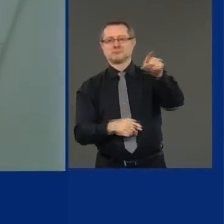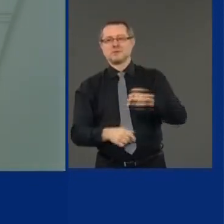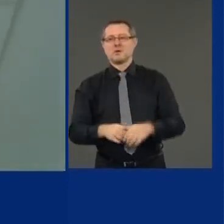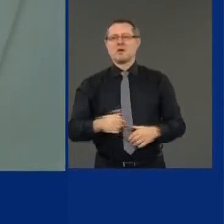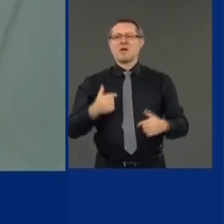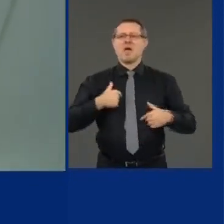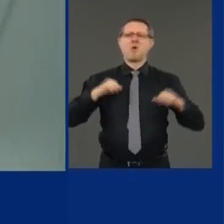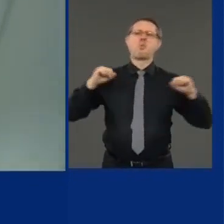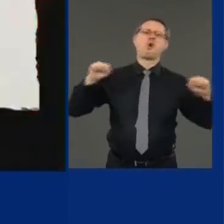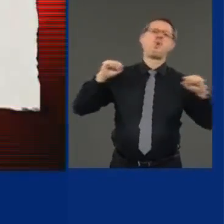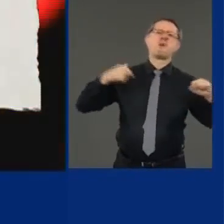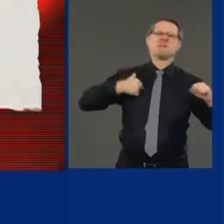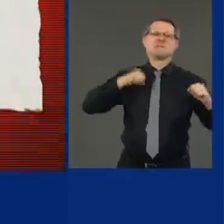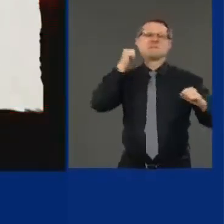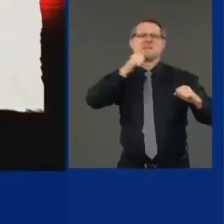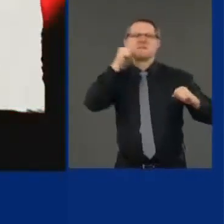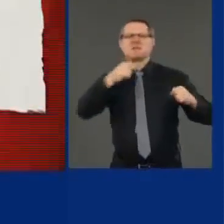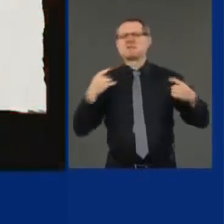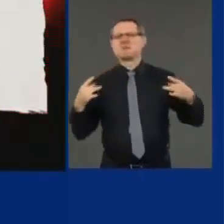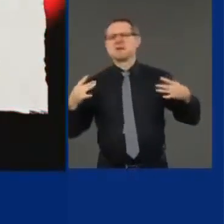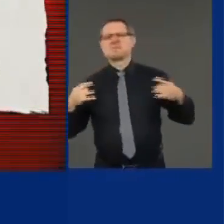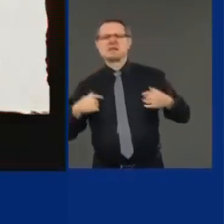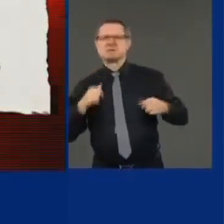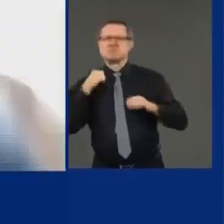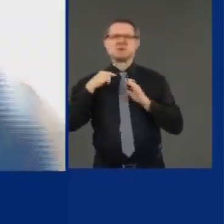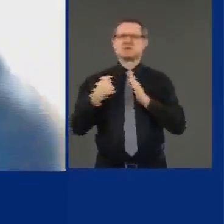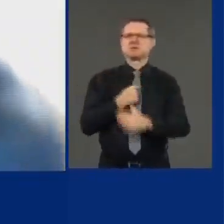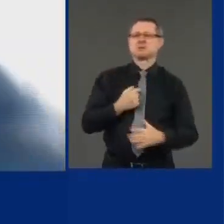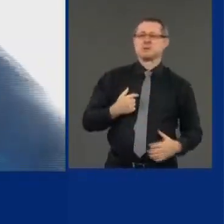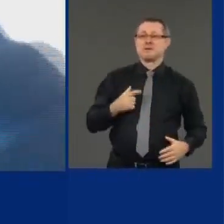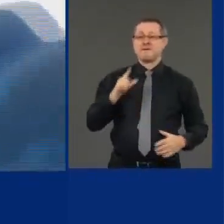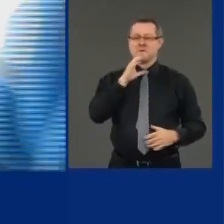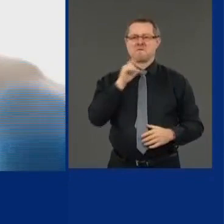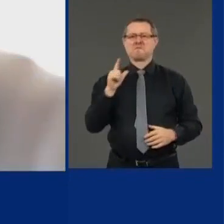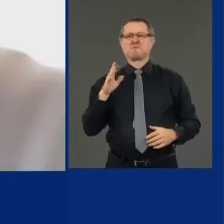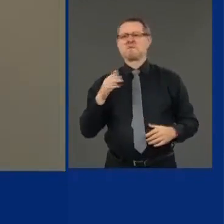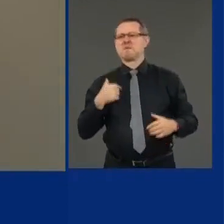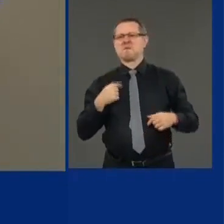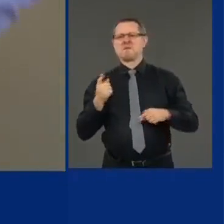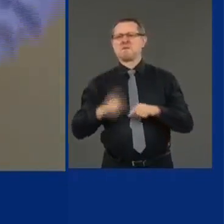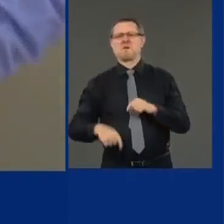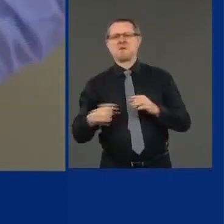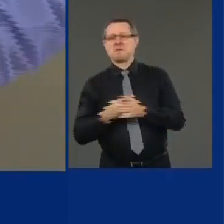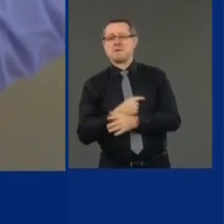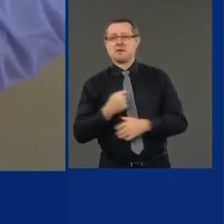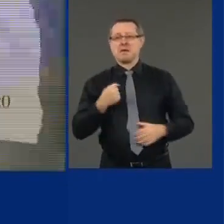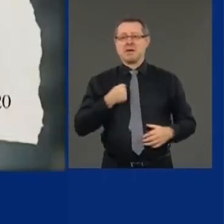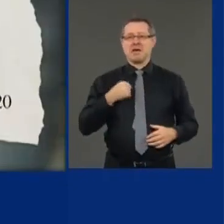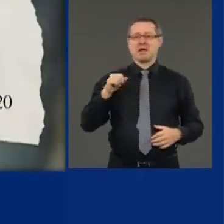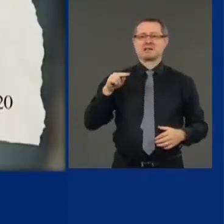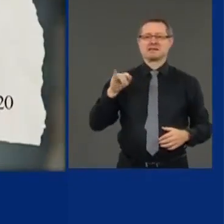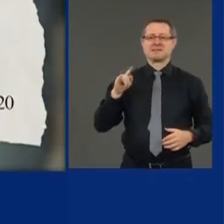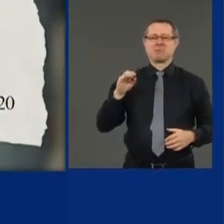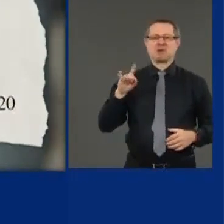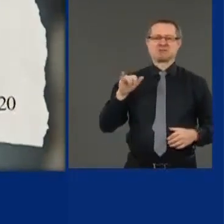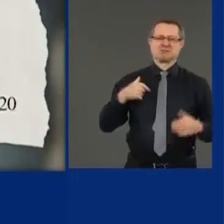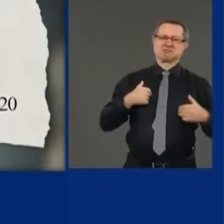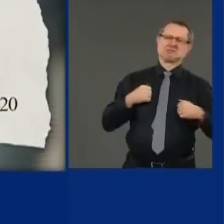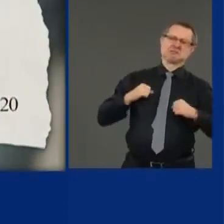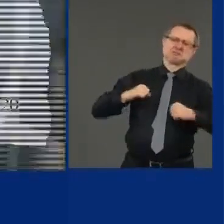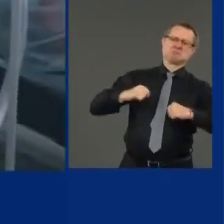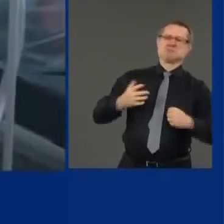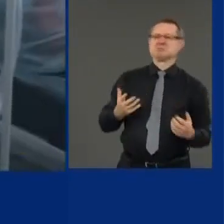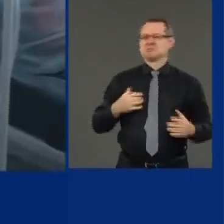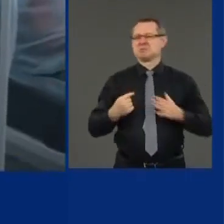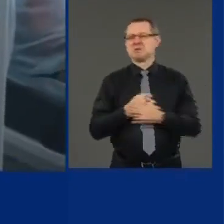COVID won't kill me. I'm 24. COVID won't kill me. I have antibodies. COVID won't kill me. It's been a long week. COVID won't kill me. I'm 25.